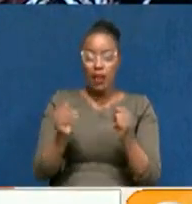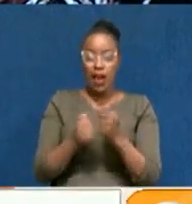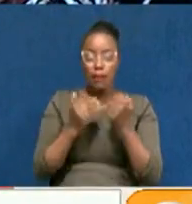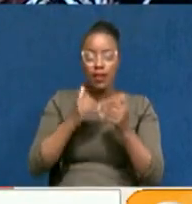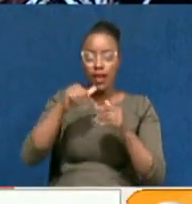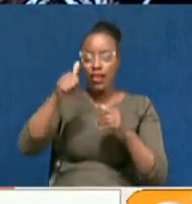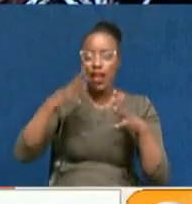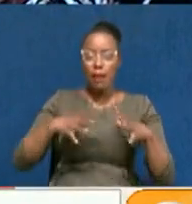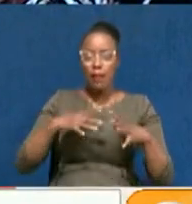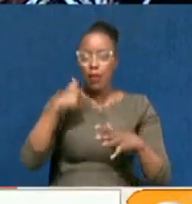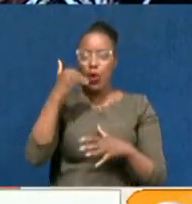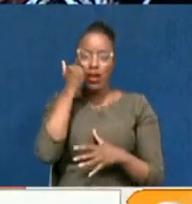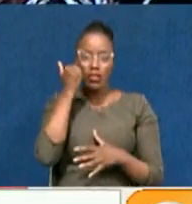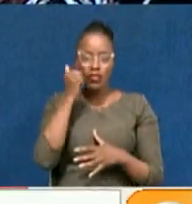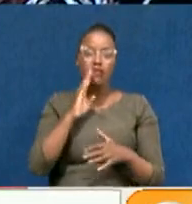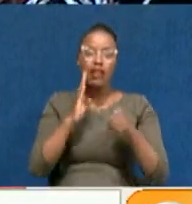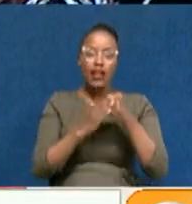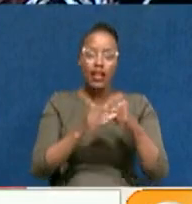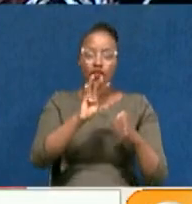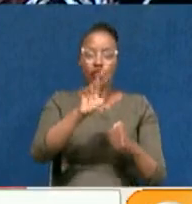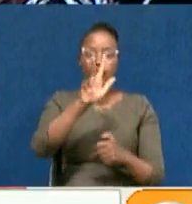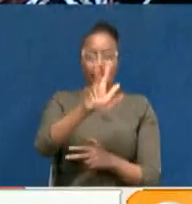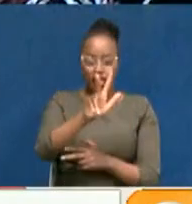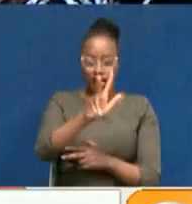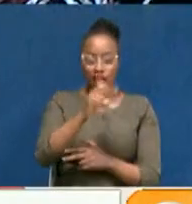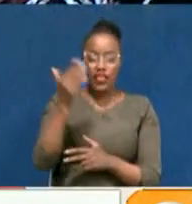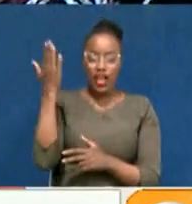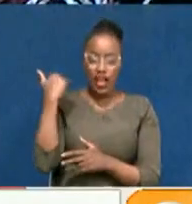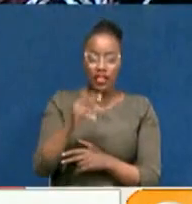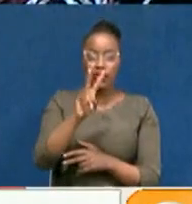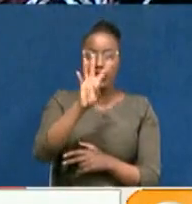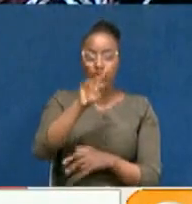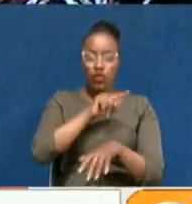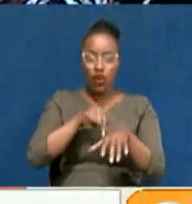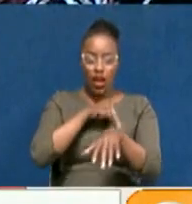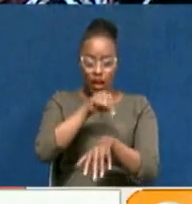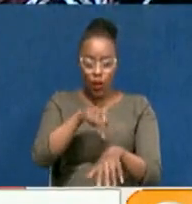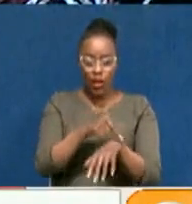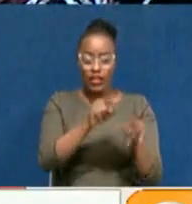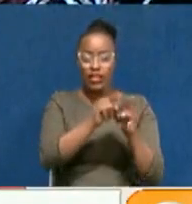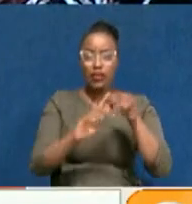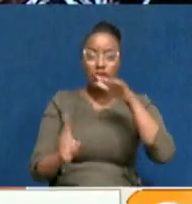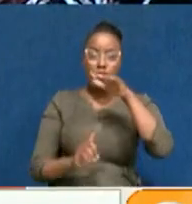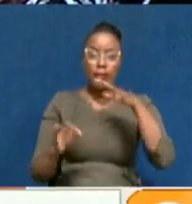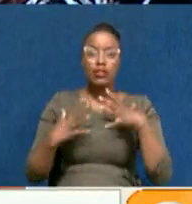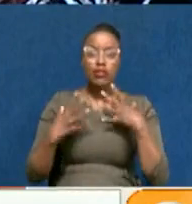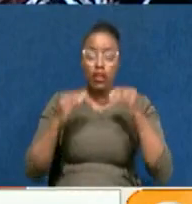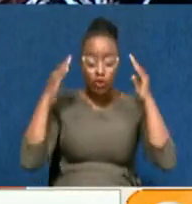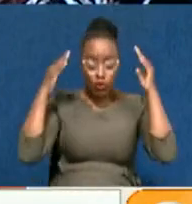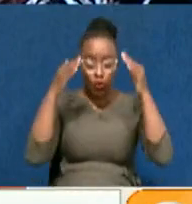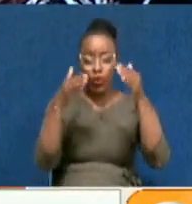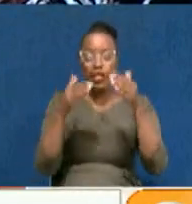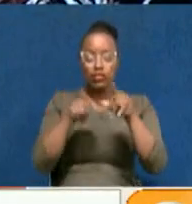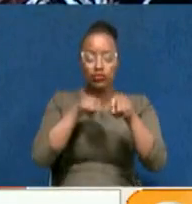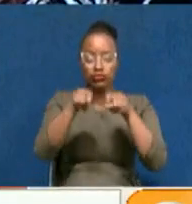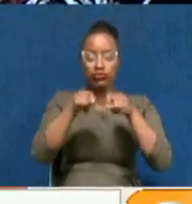number of new infections rose to 943 in the last 24 hours. And as the Ministry of Health now focuses on